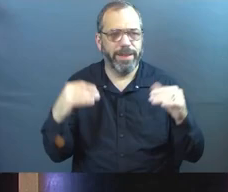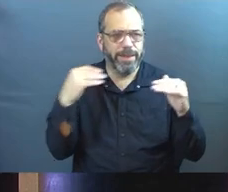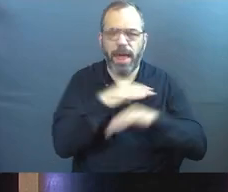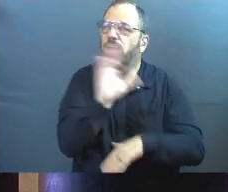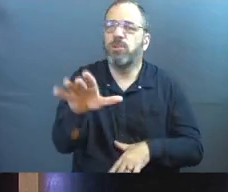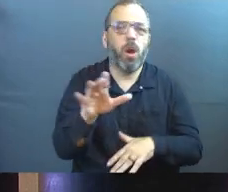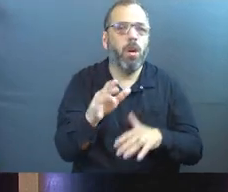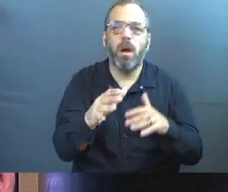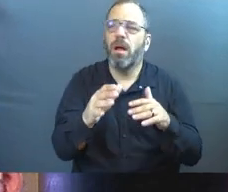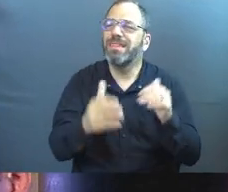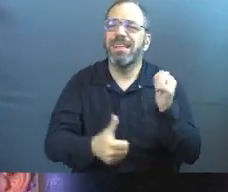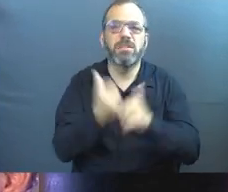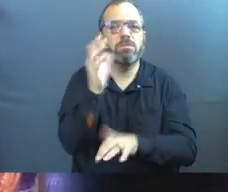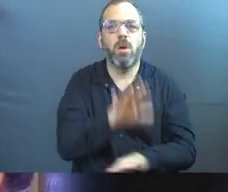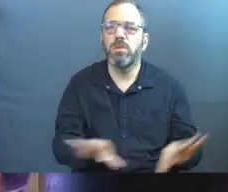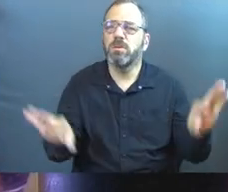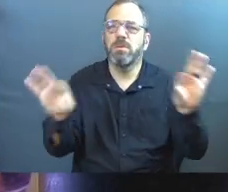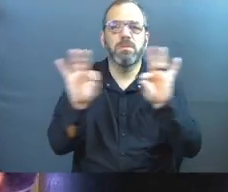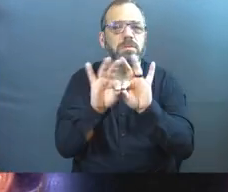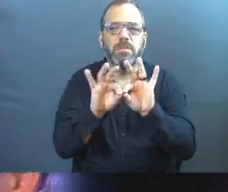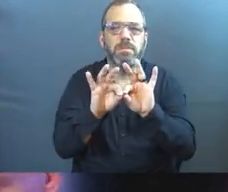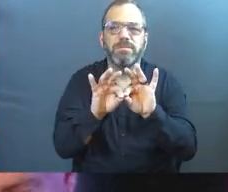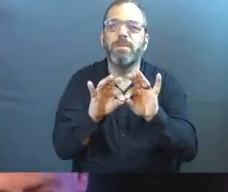critical mistake of your eternity.